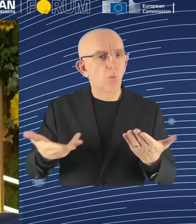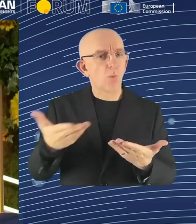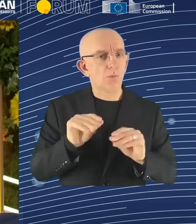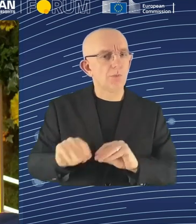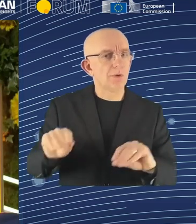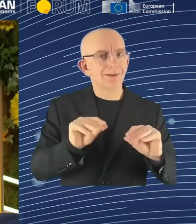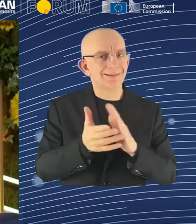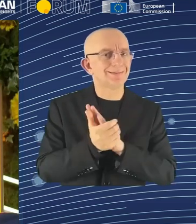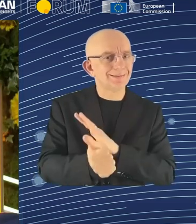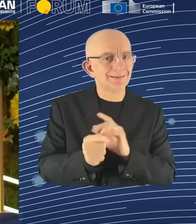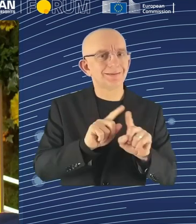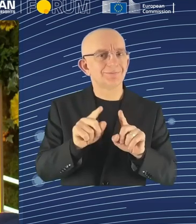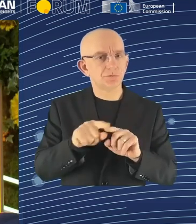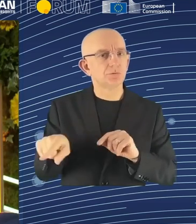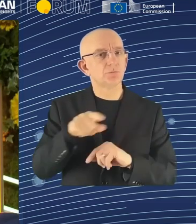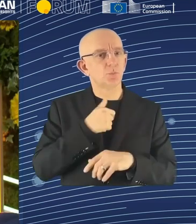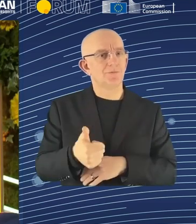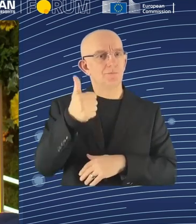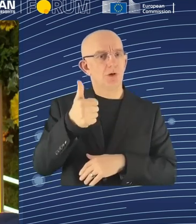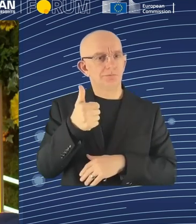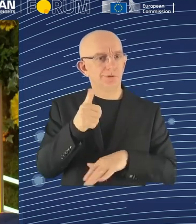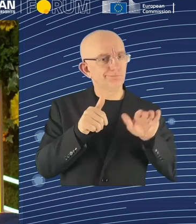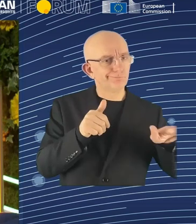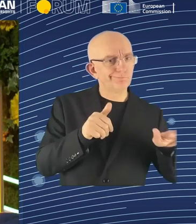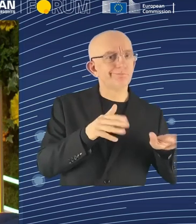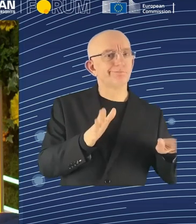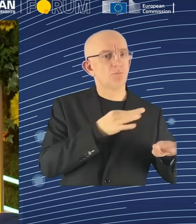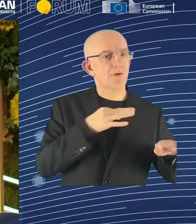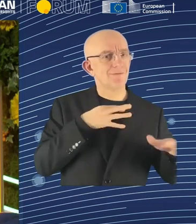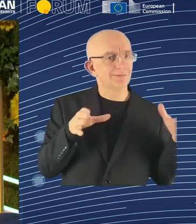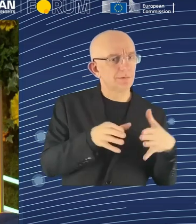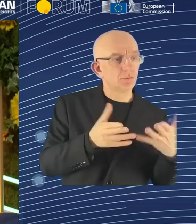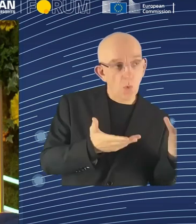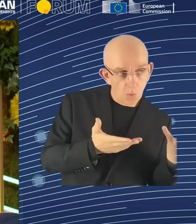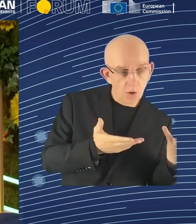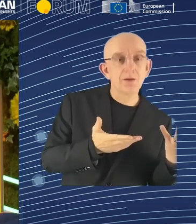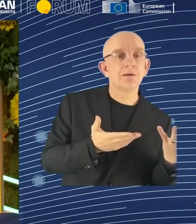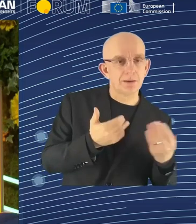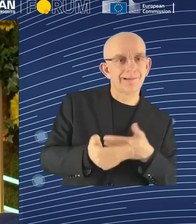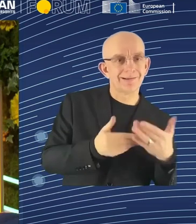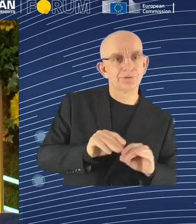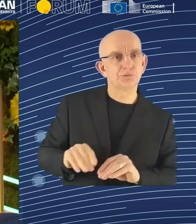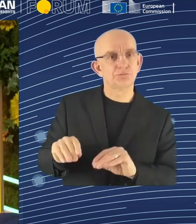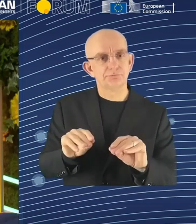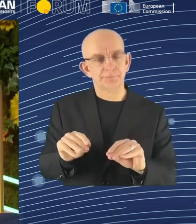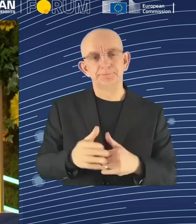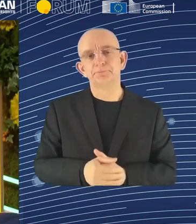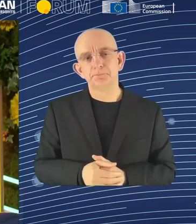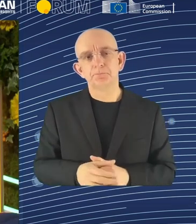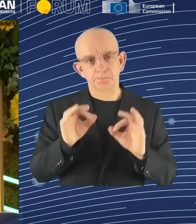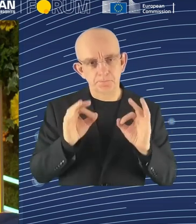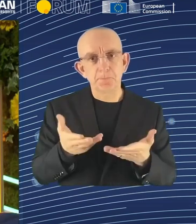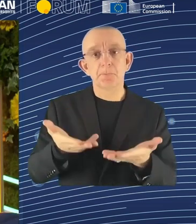And Professor, the final question to you, one of the most popular ones on Slider, on the AI or your robot twin,